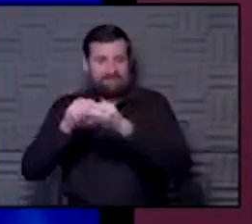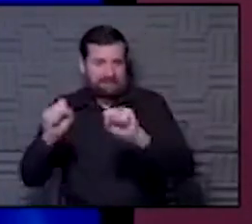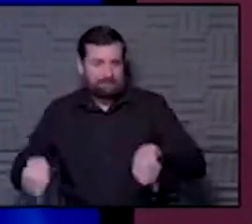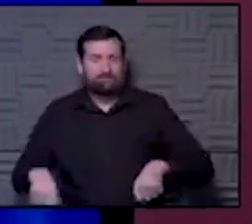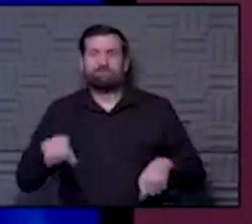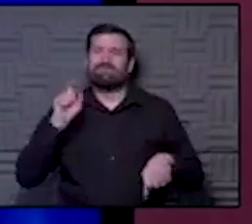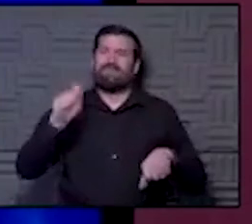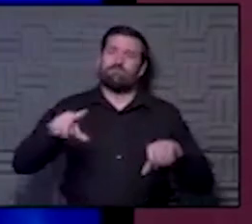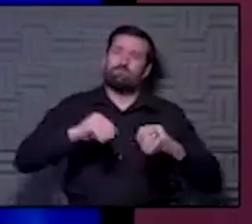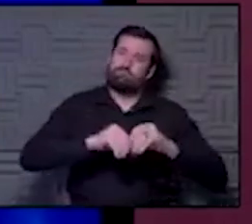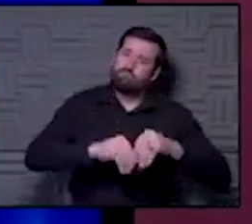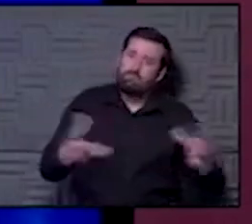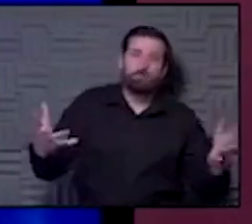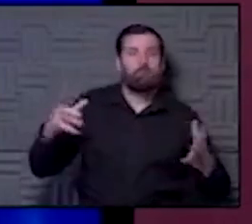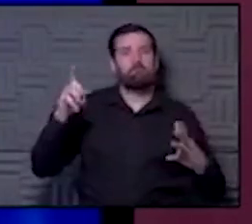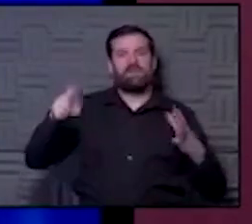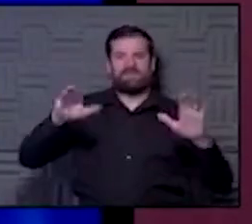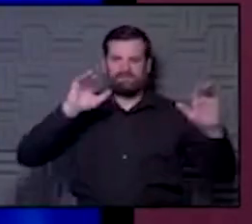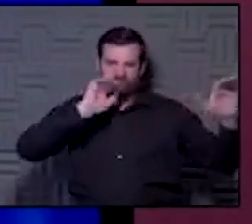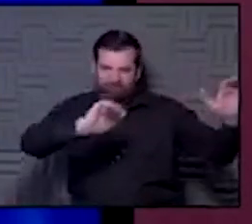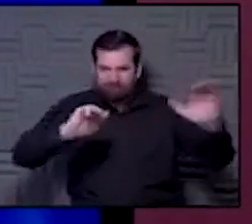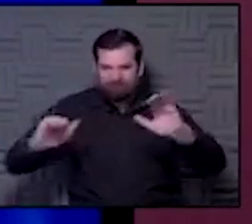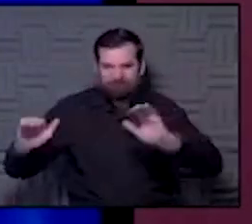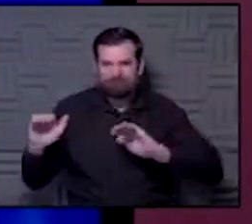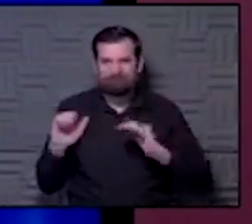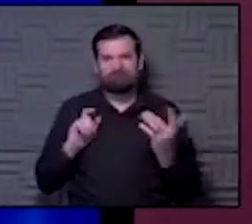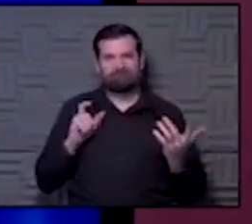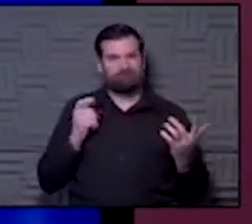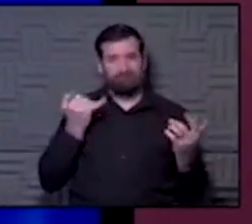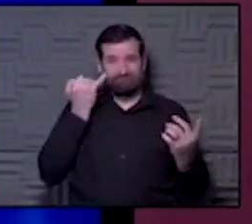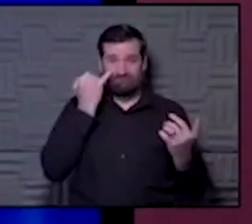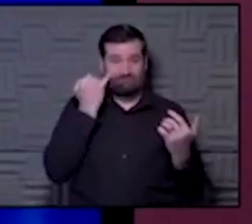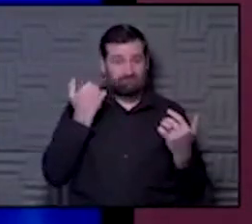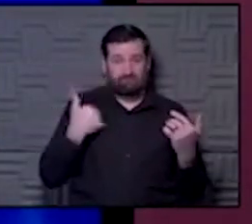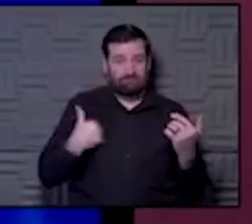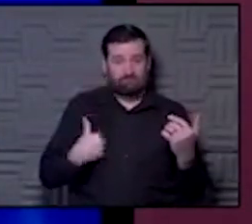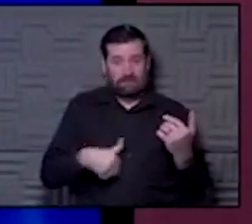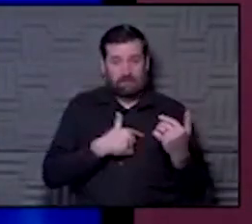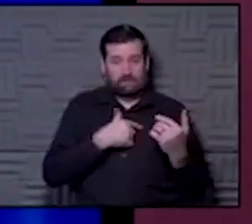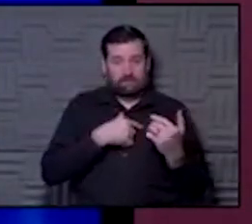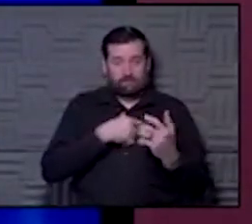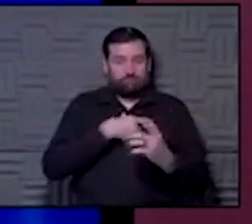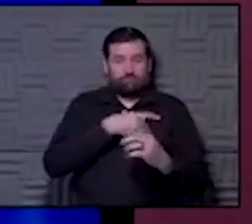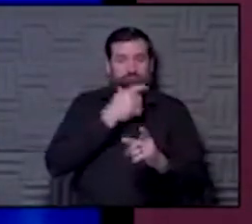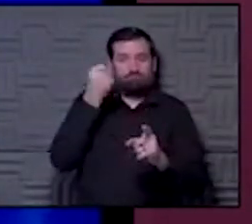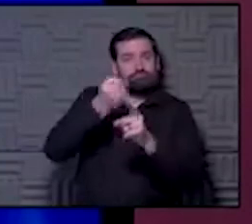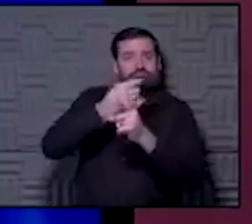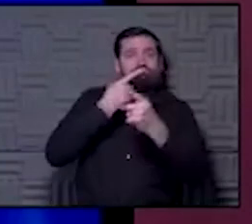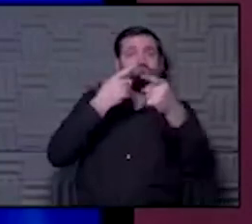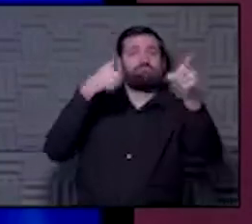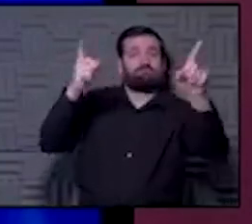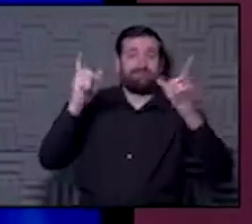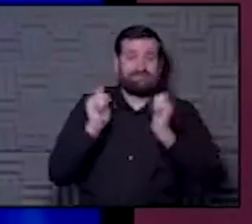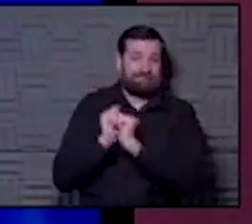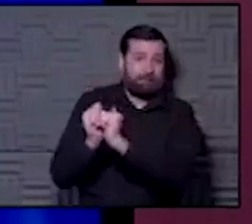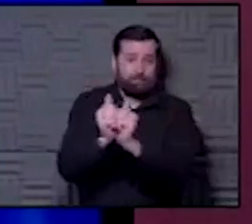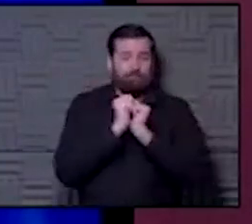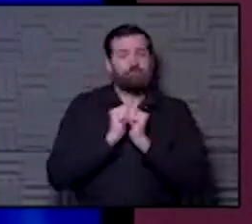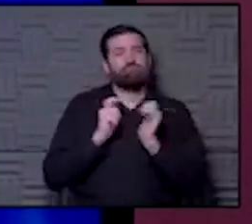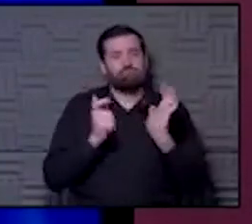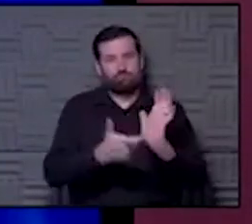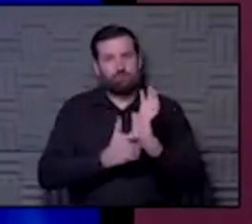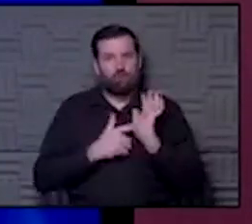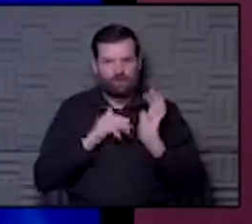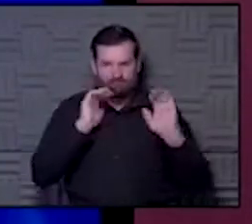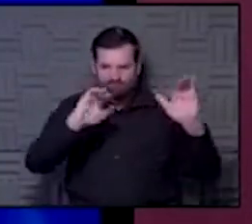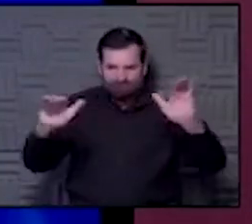because we have to have a call to arms. If we are going to be able to tackle this novel coronavirus effectively, it will require a call to